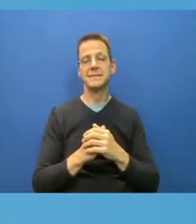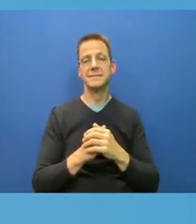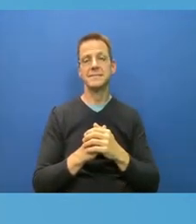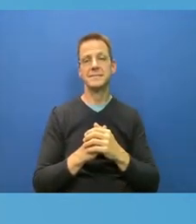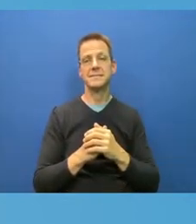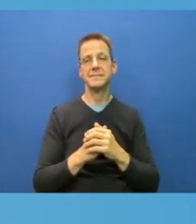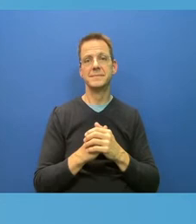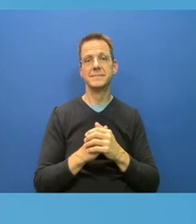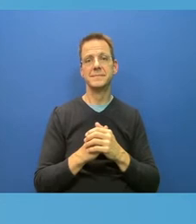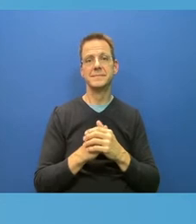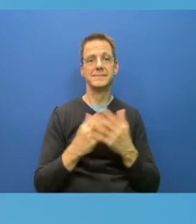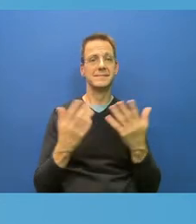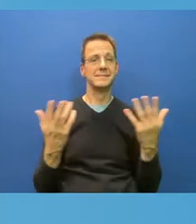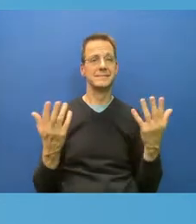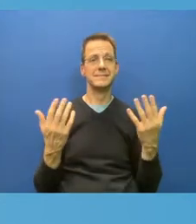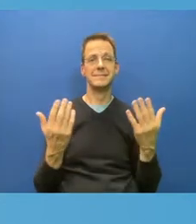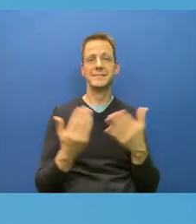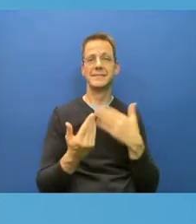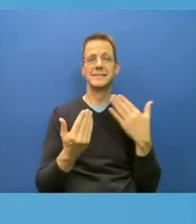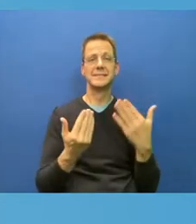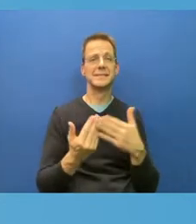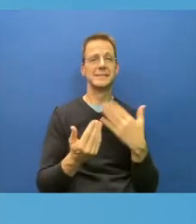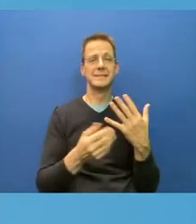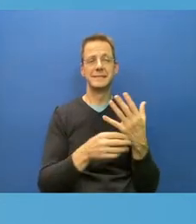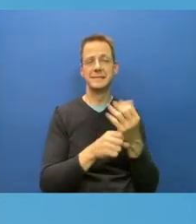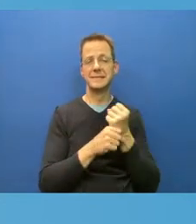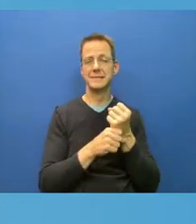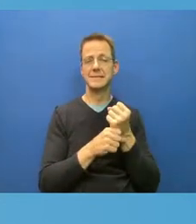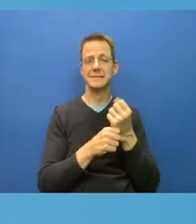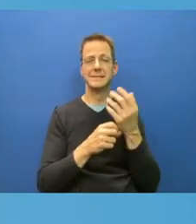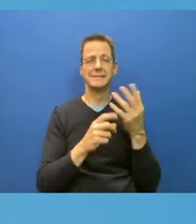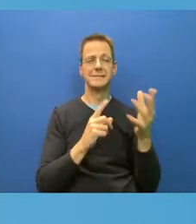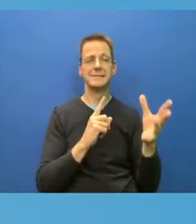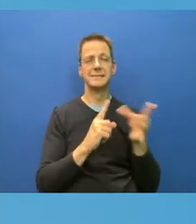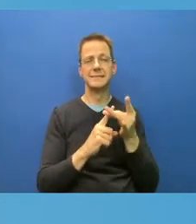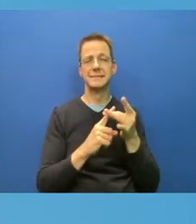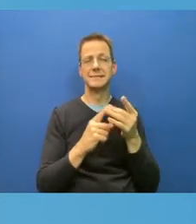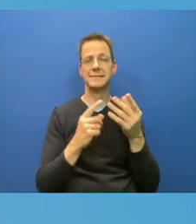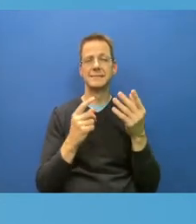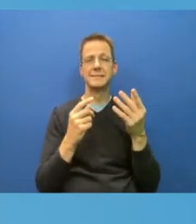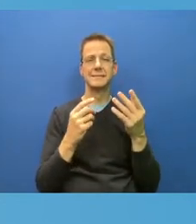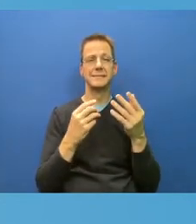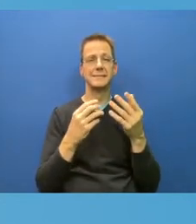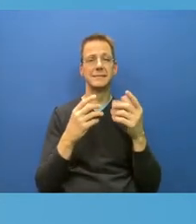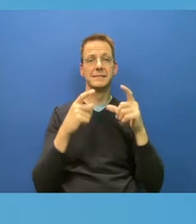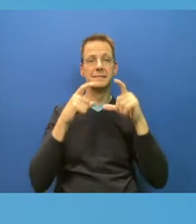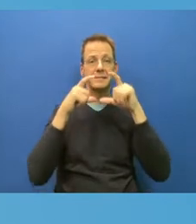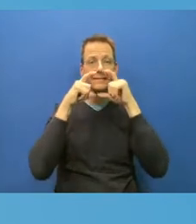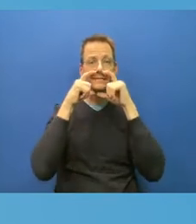face buckets that you had before. About a dollar each, and a very, very good investment, I think.